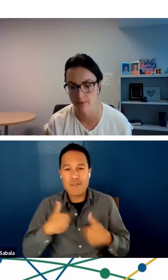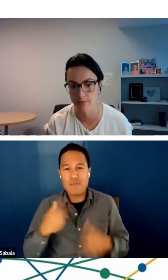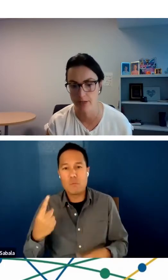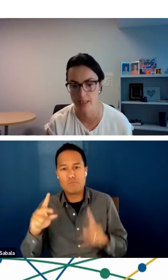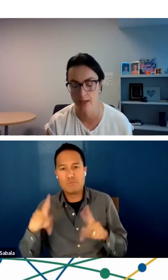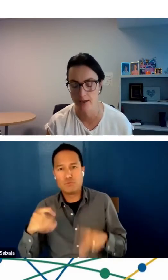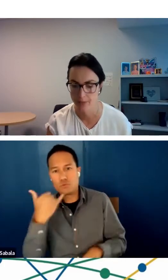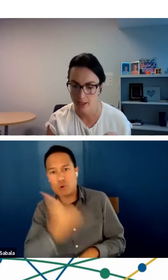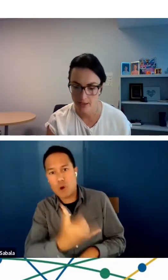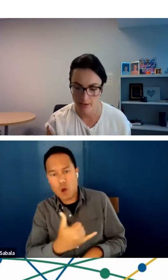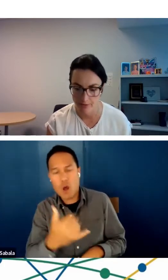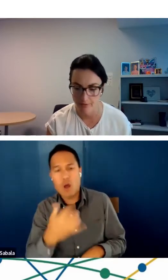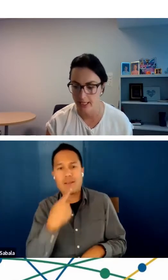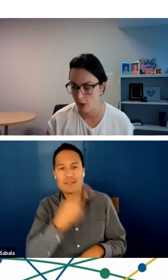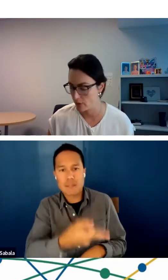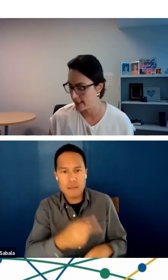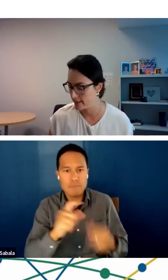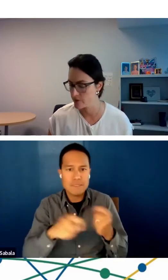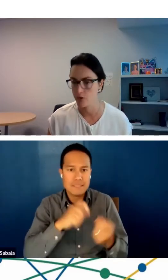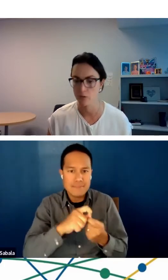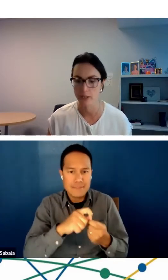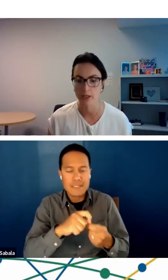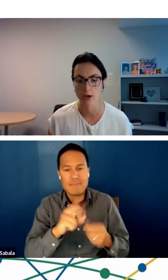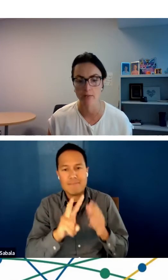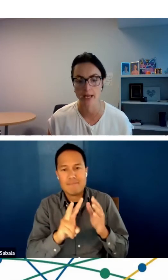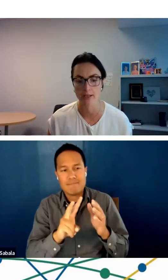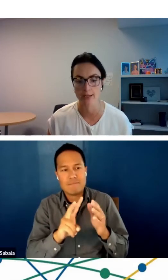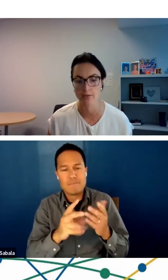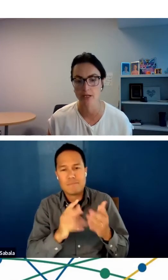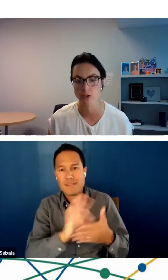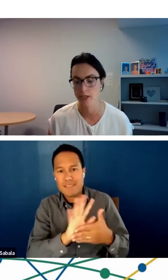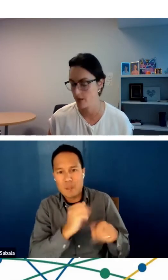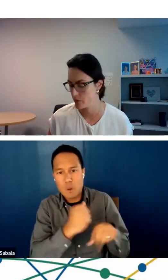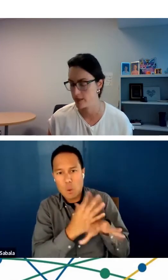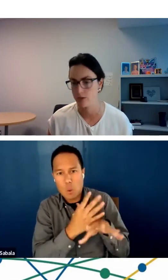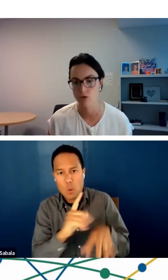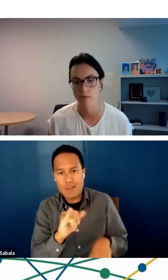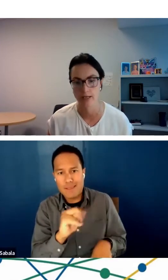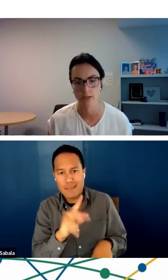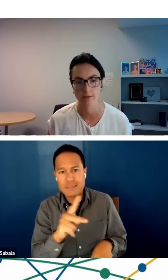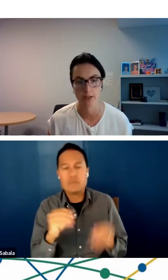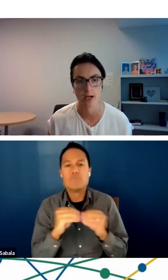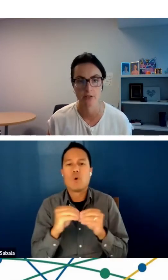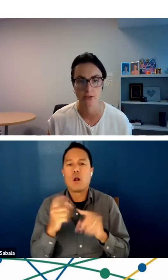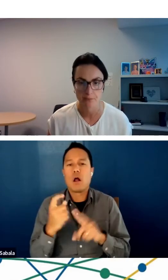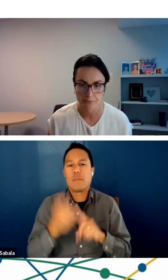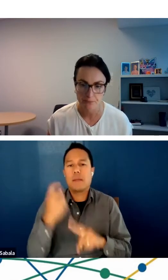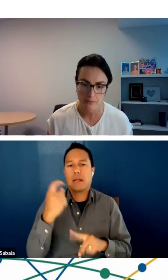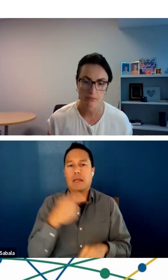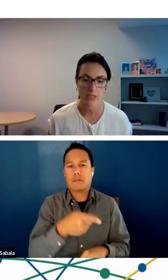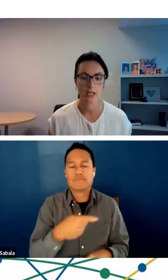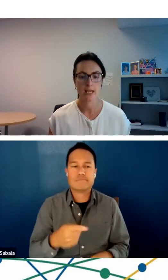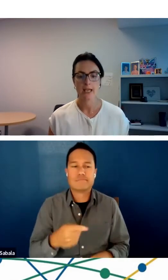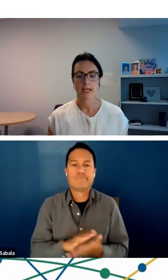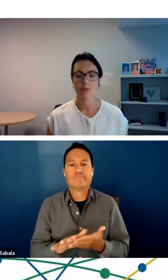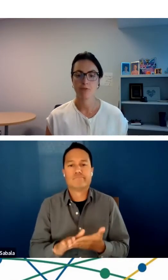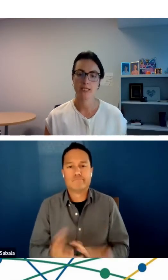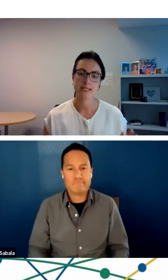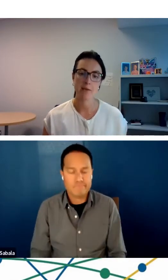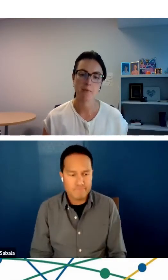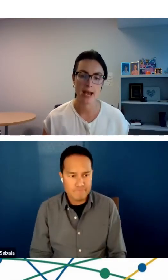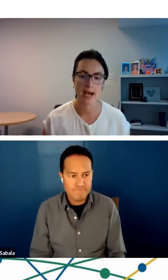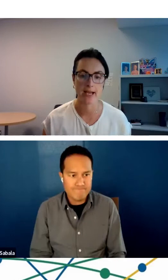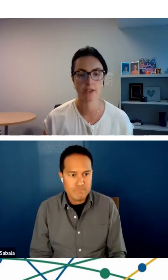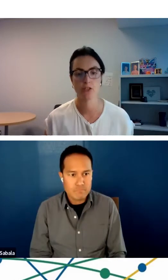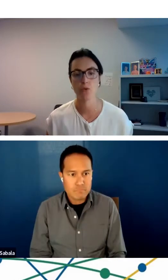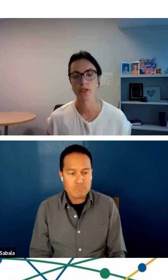their specific video link. So it really automated this function and was instrumental for us. If